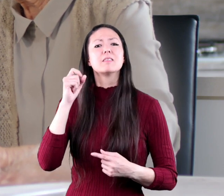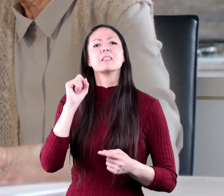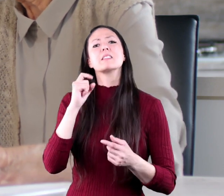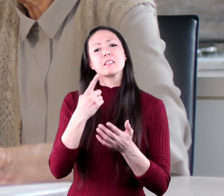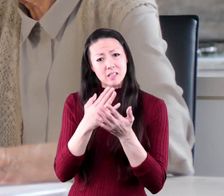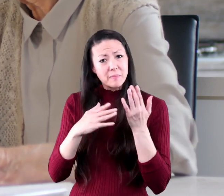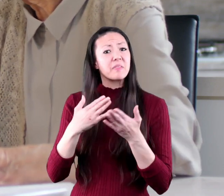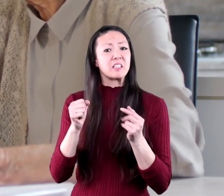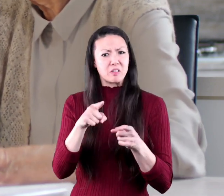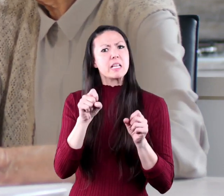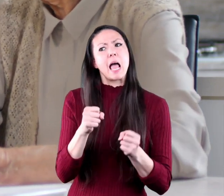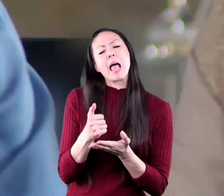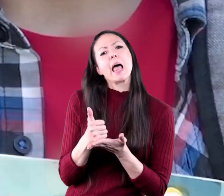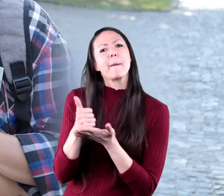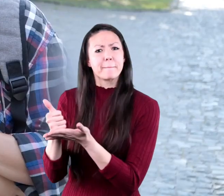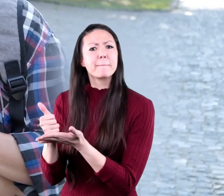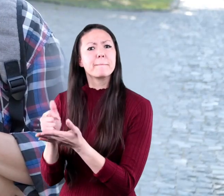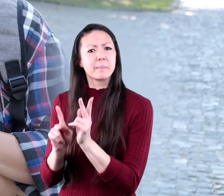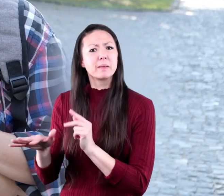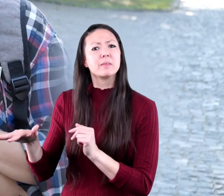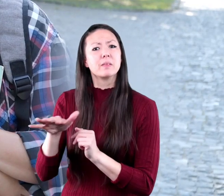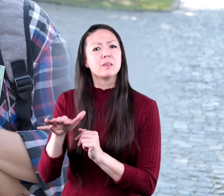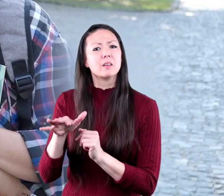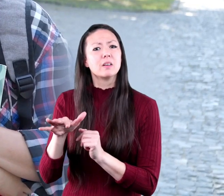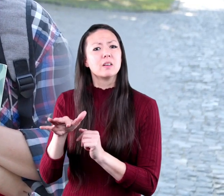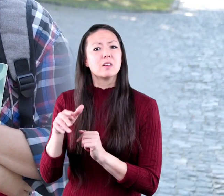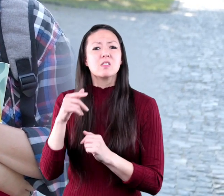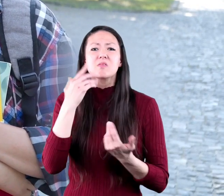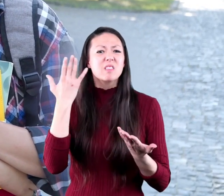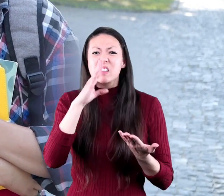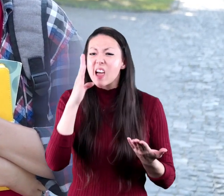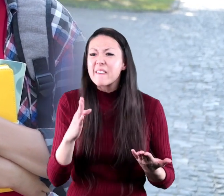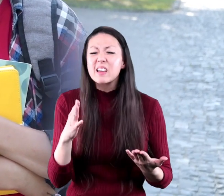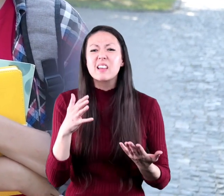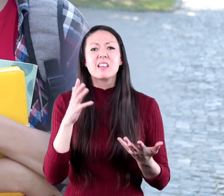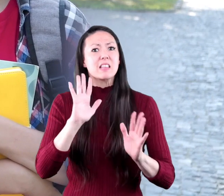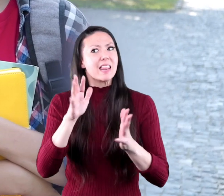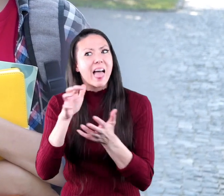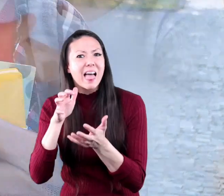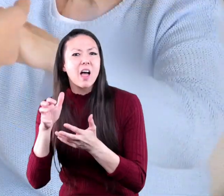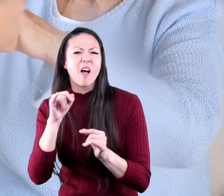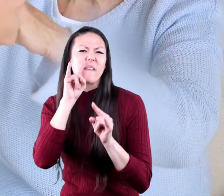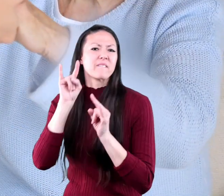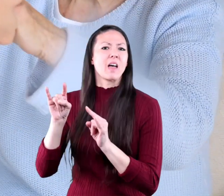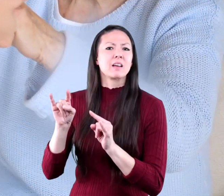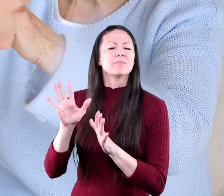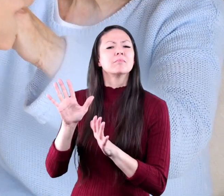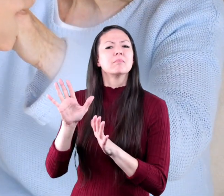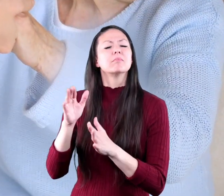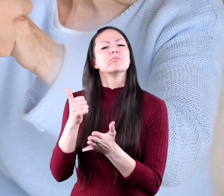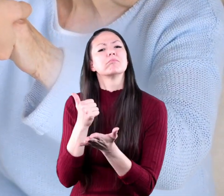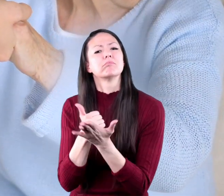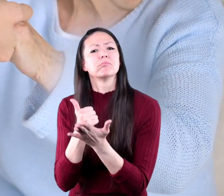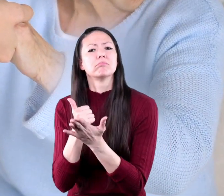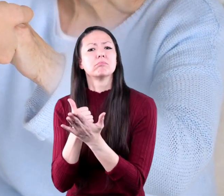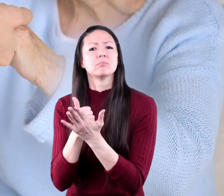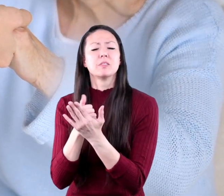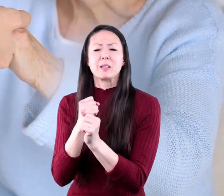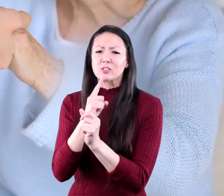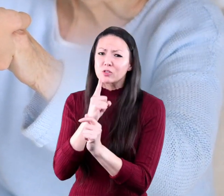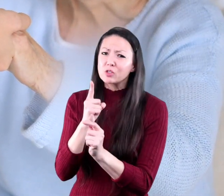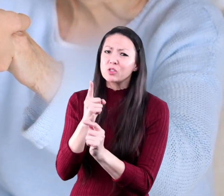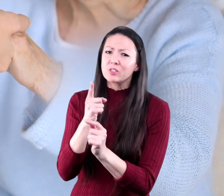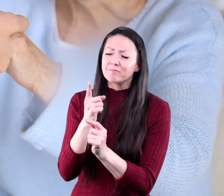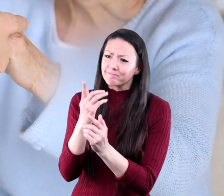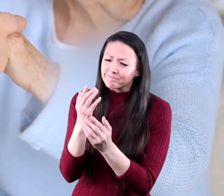you can do to help them you would never want to laugh or make fun of them instead treat them with kindness